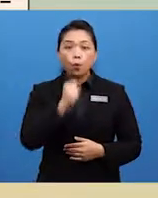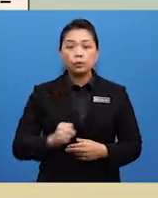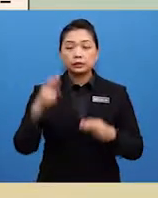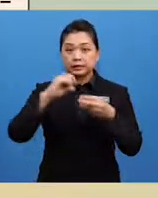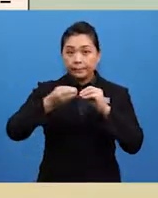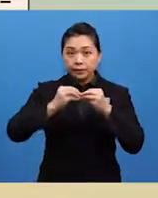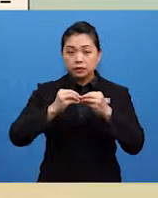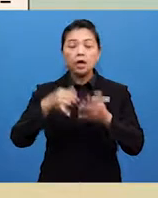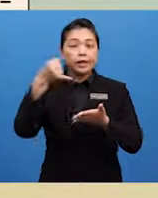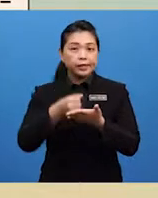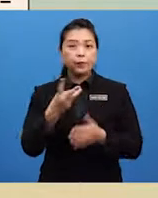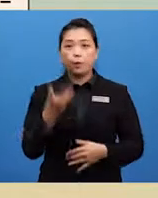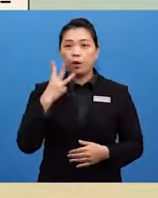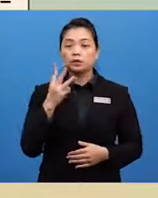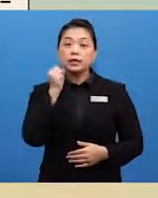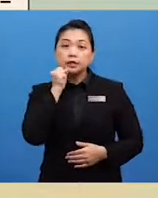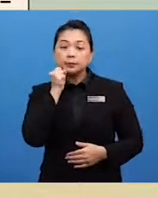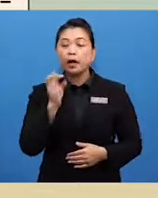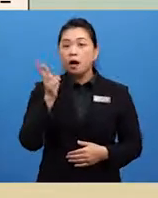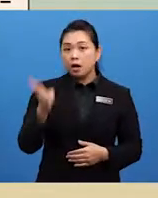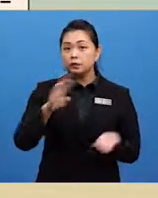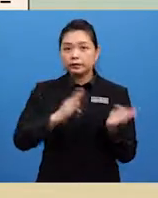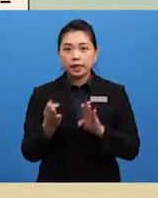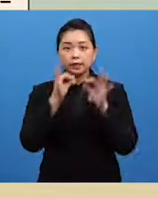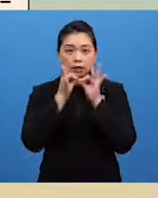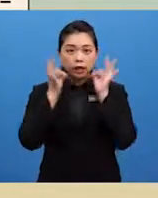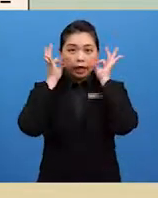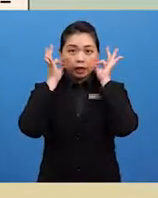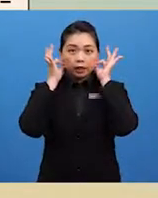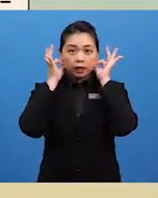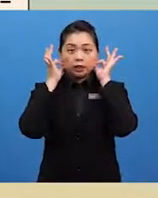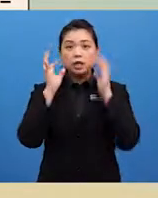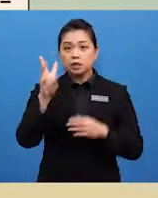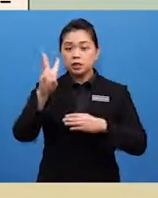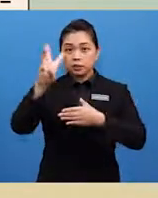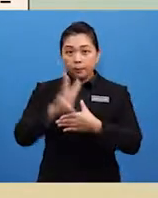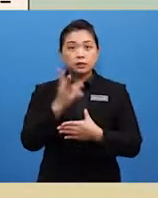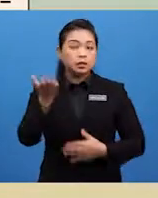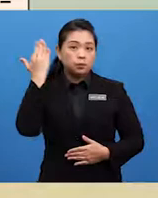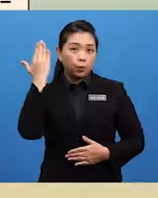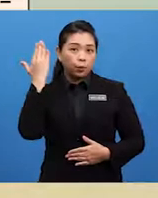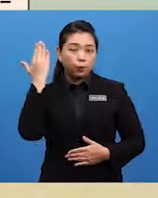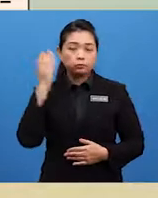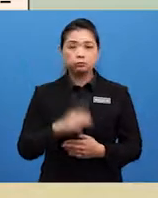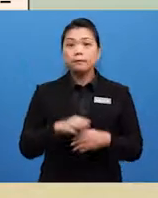was Sharpie, her dead cat, hit by a car six months ago. Oh, buried!